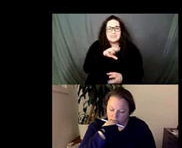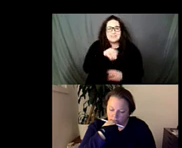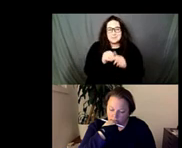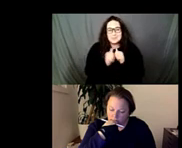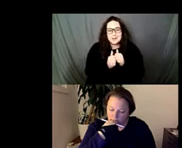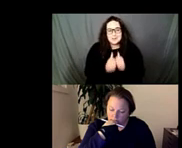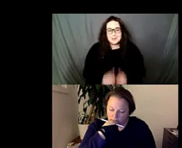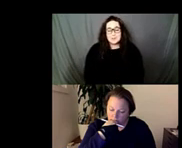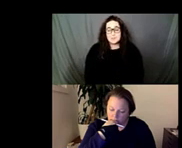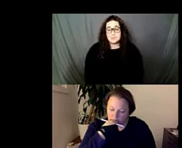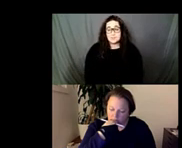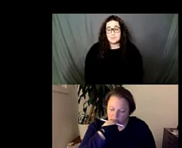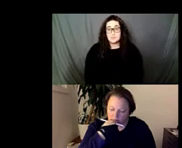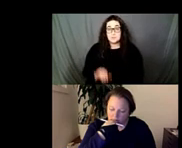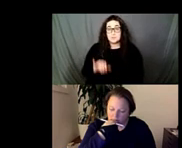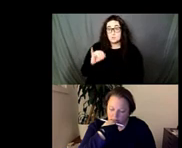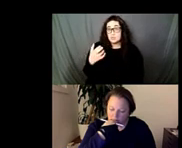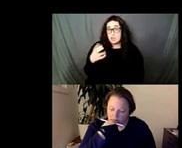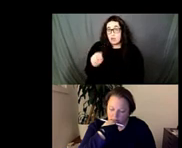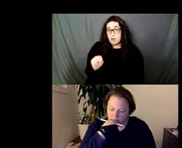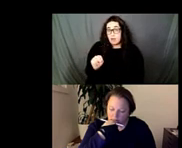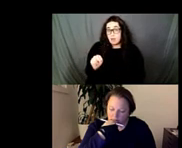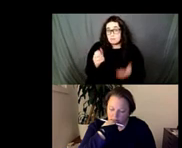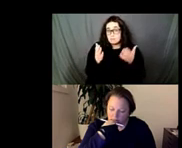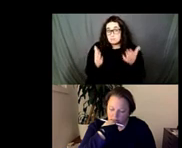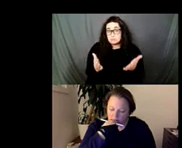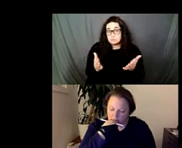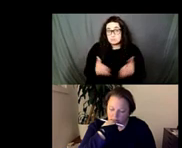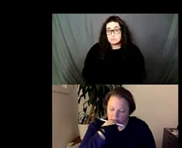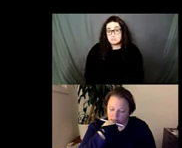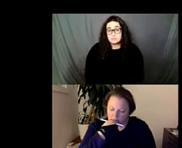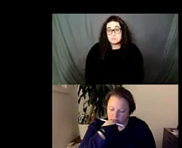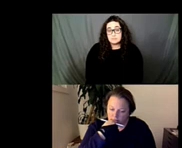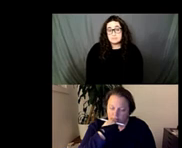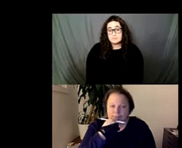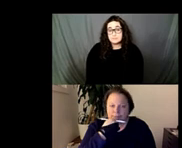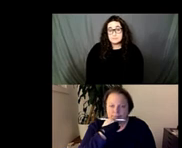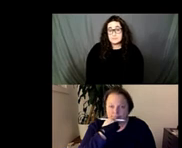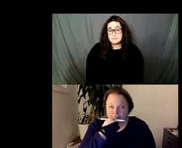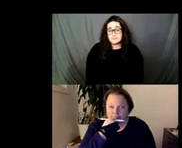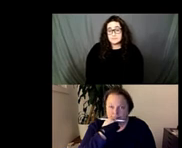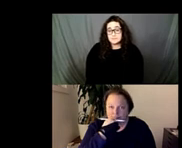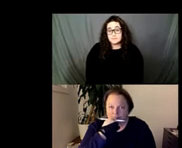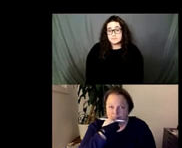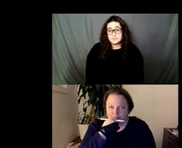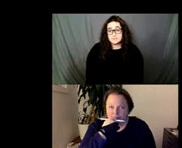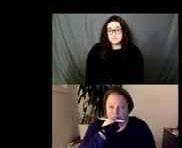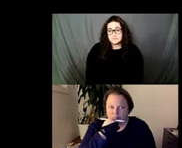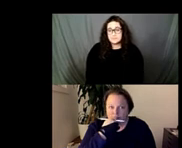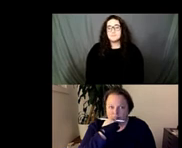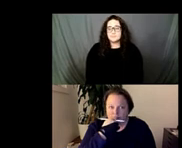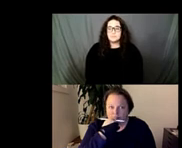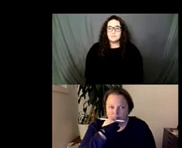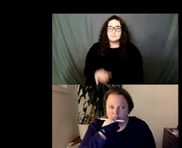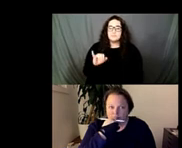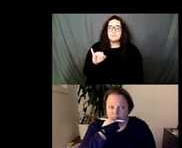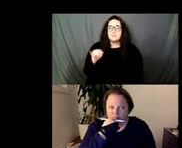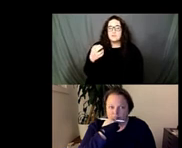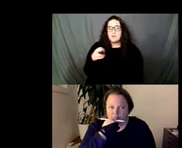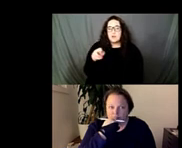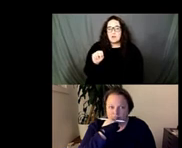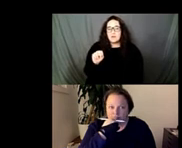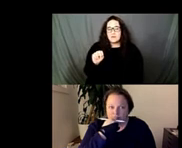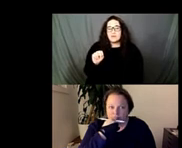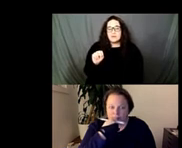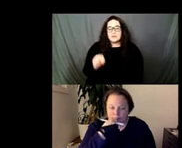back over to you unless you're ready for us to um close down with rebecca yeah i think uh another